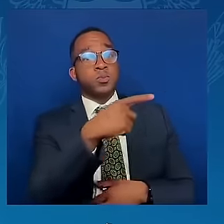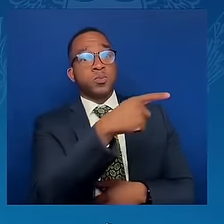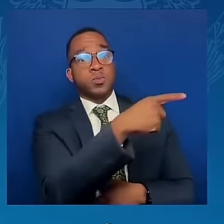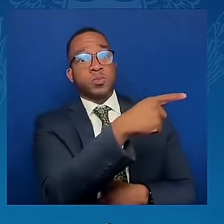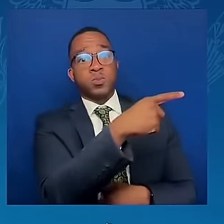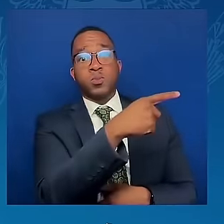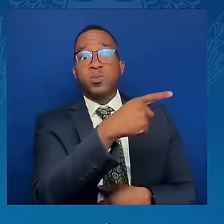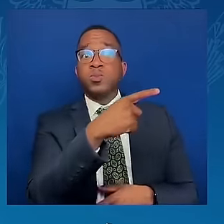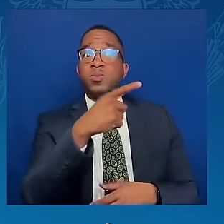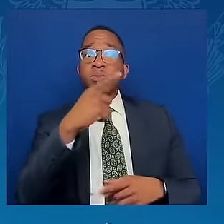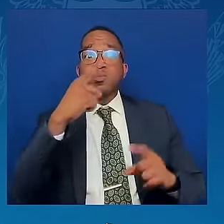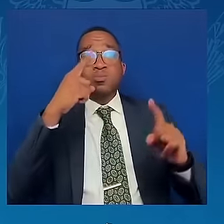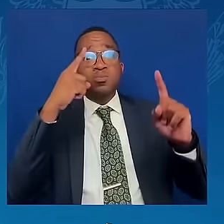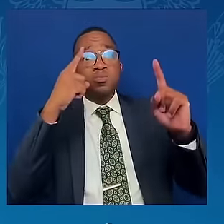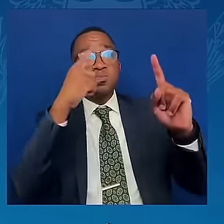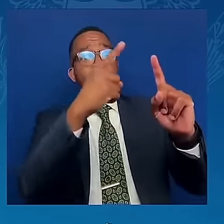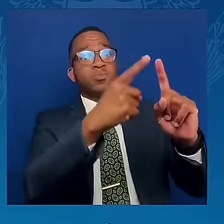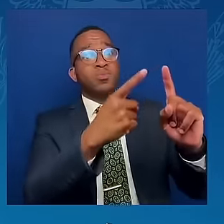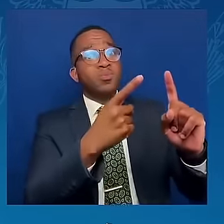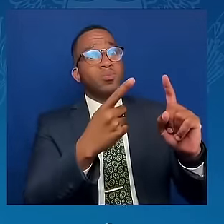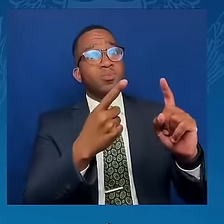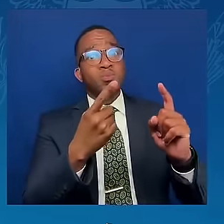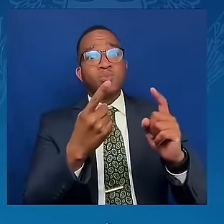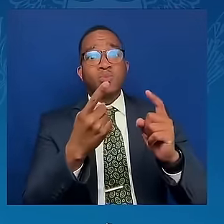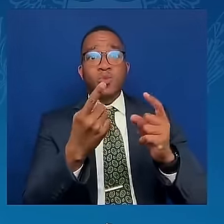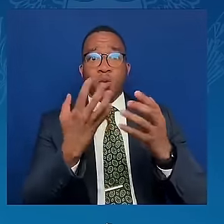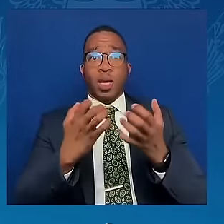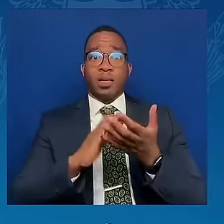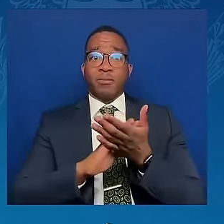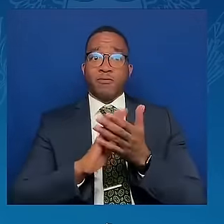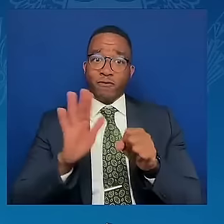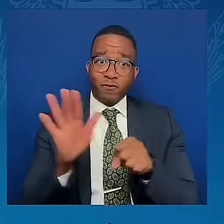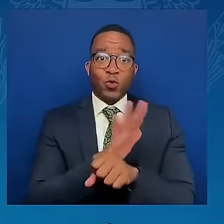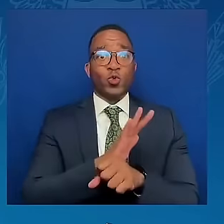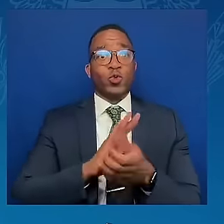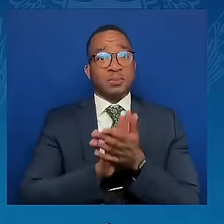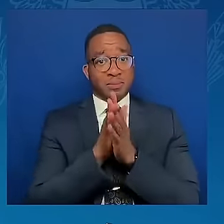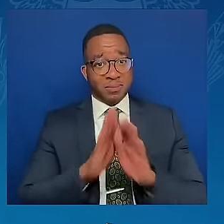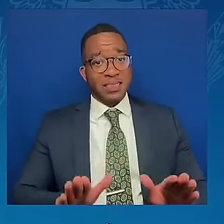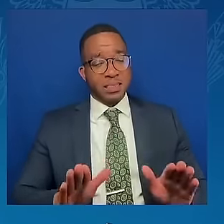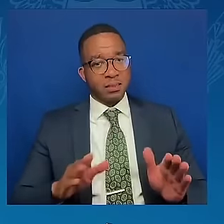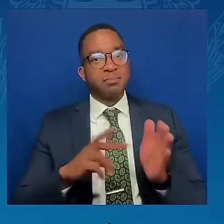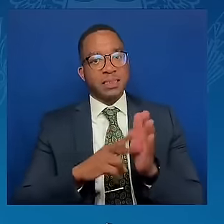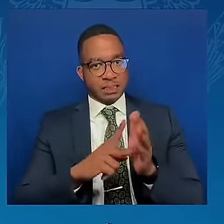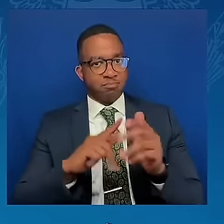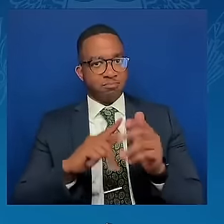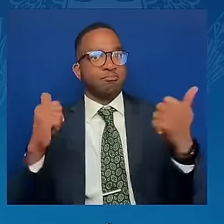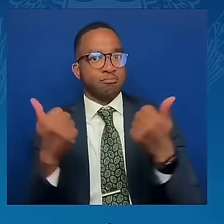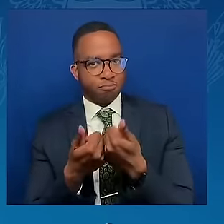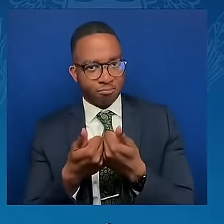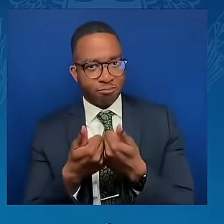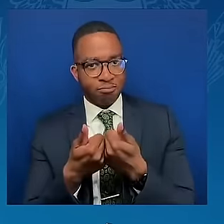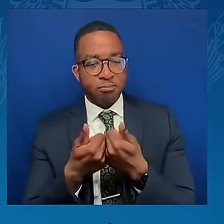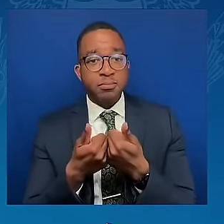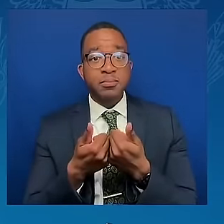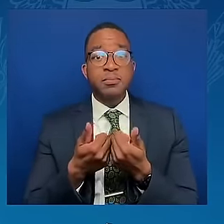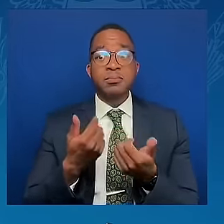But it was precisely from the ashes of World War II that the United Nations were born.